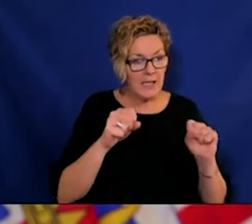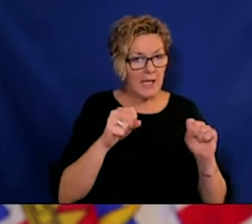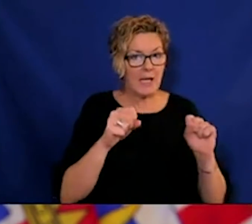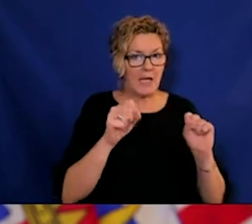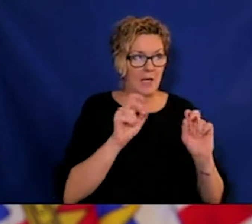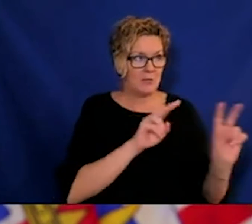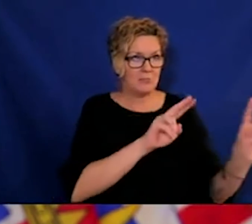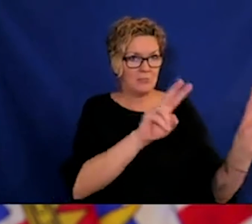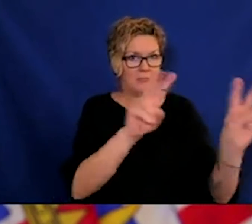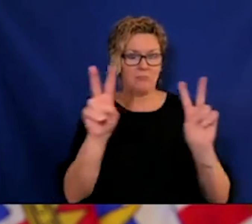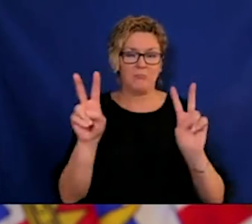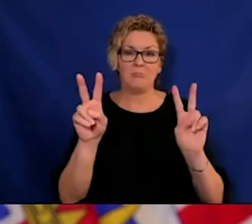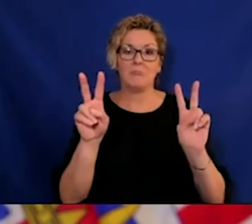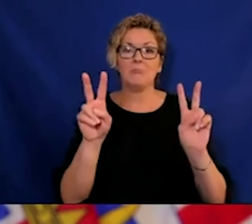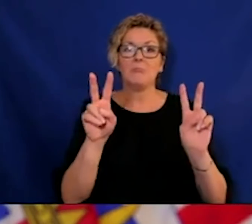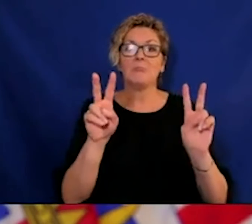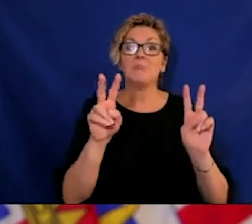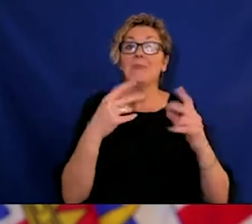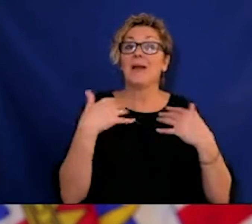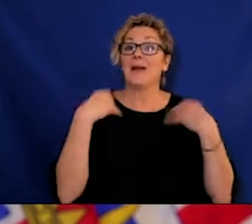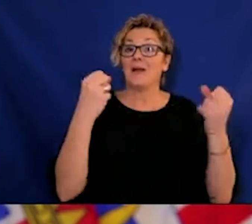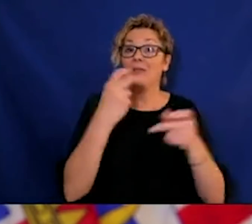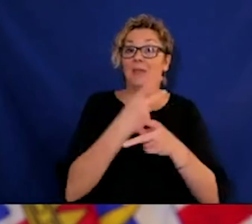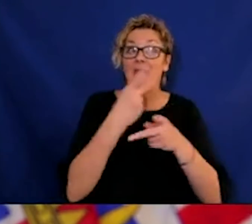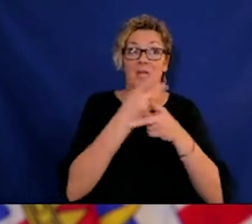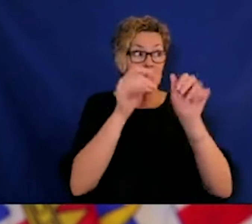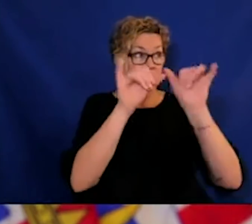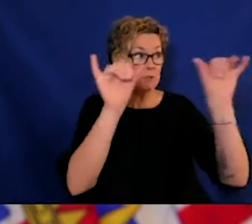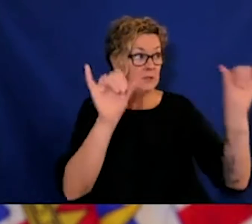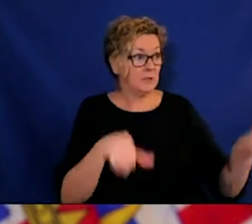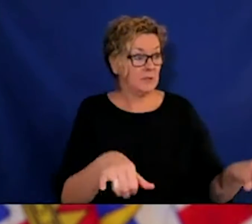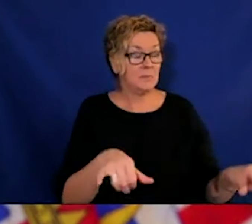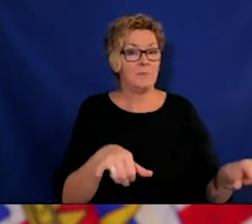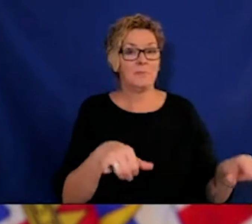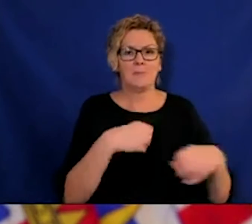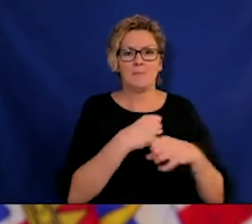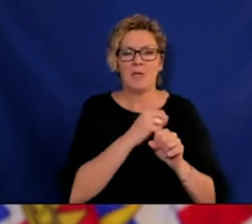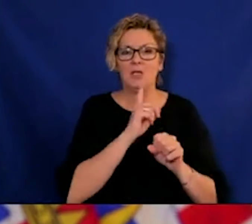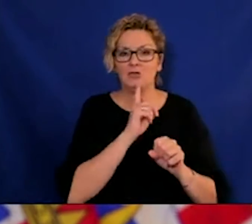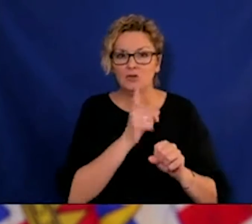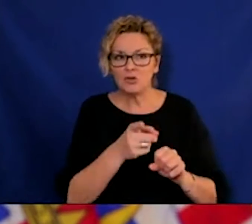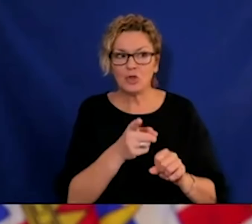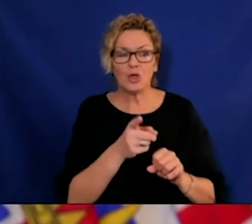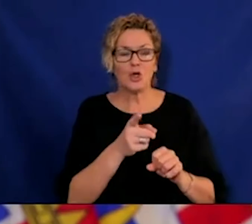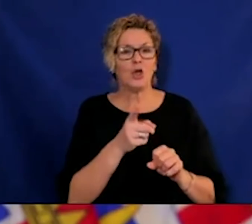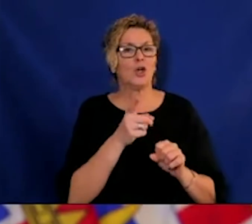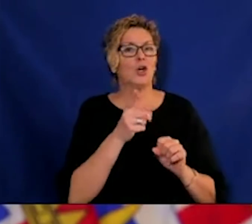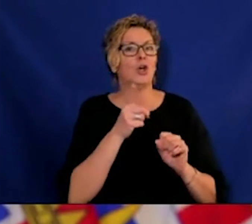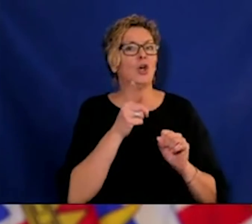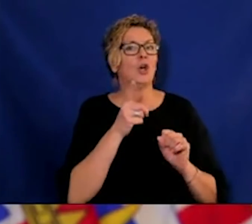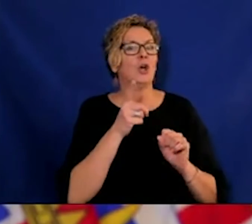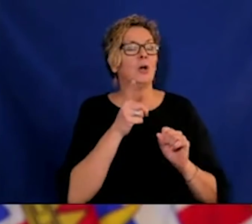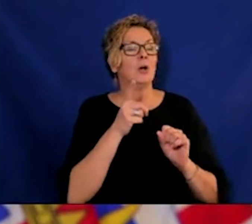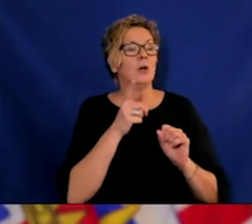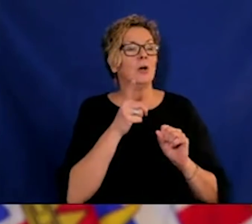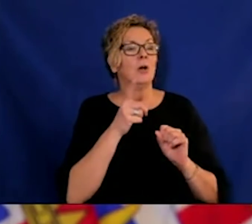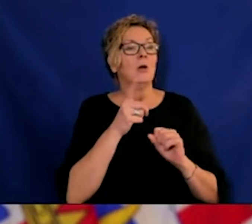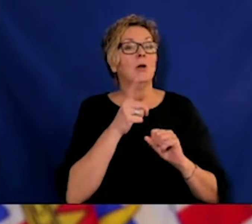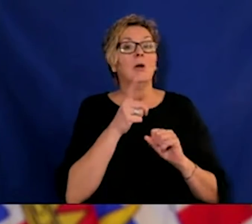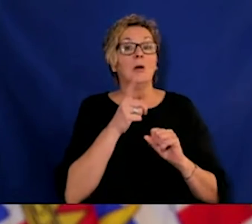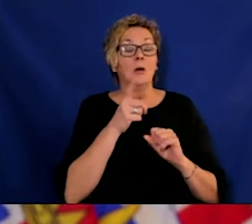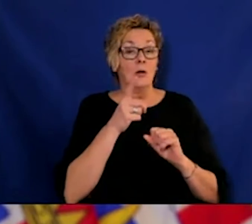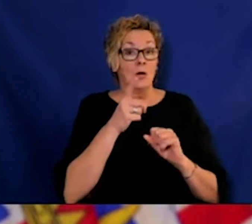making sure we're monitoring our health every day before we go into work, making sure that we are not going and